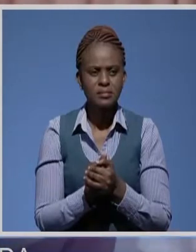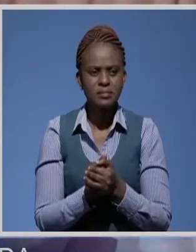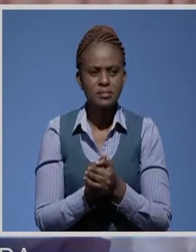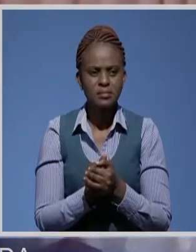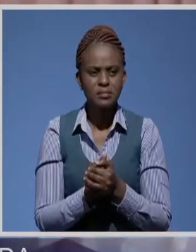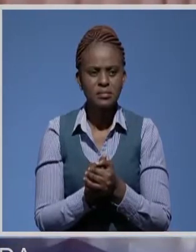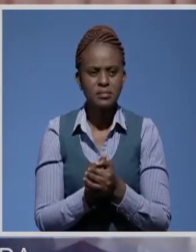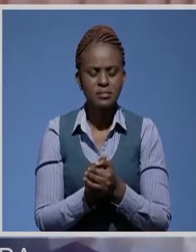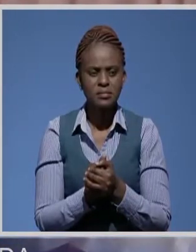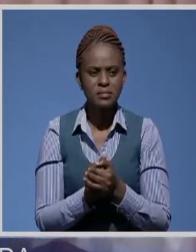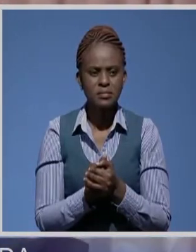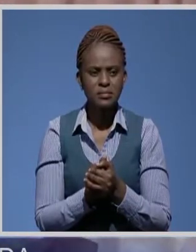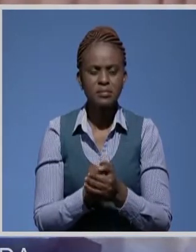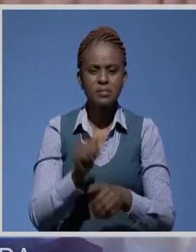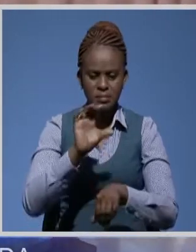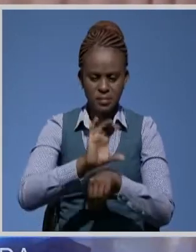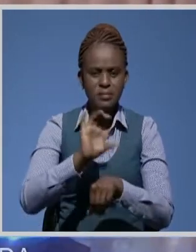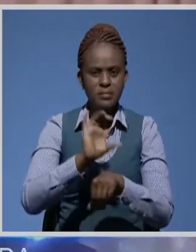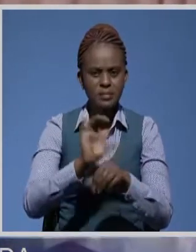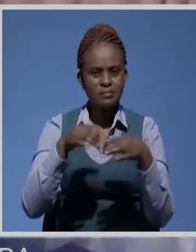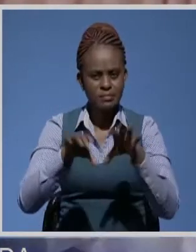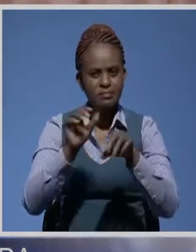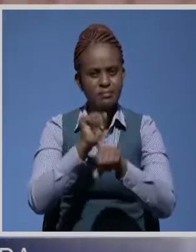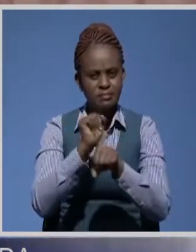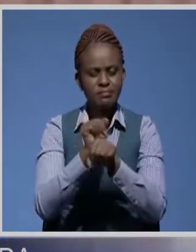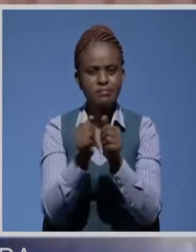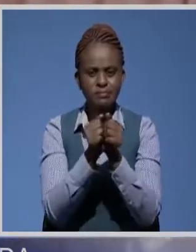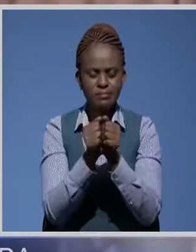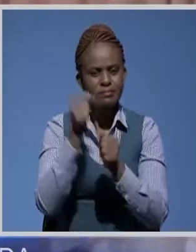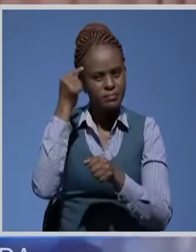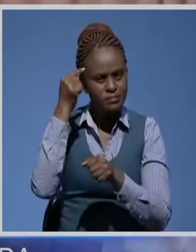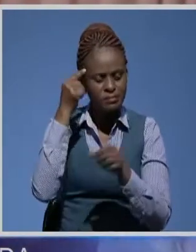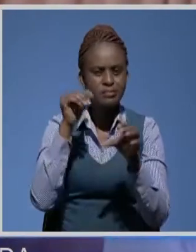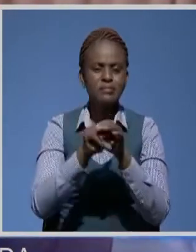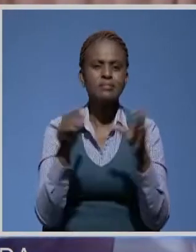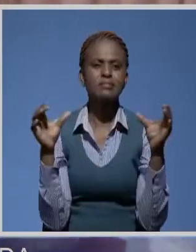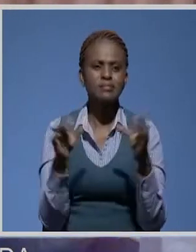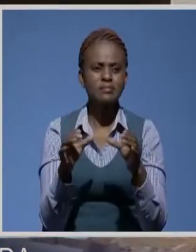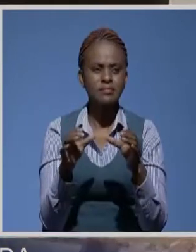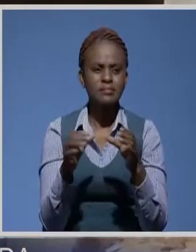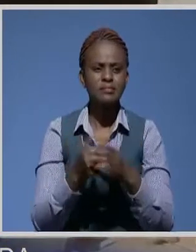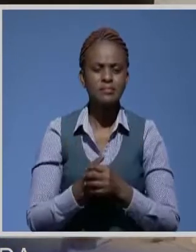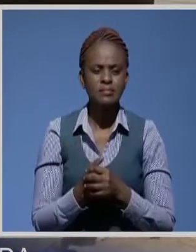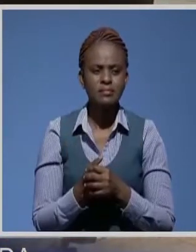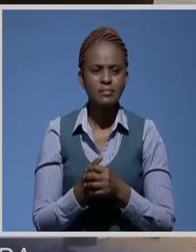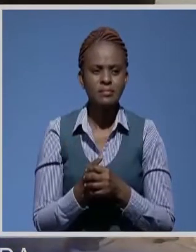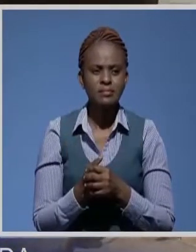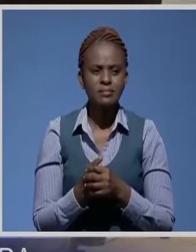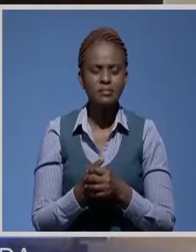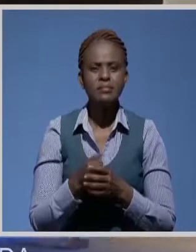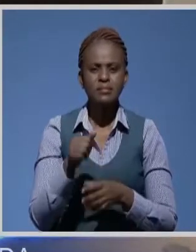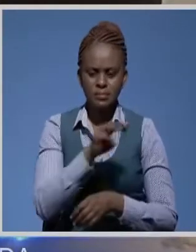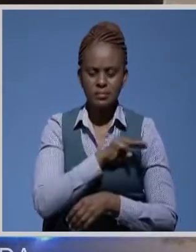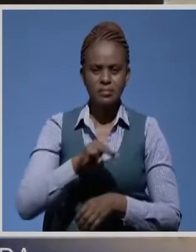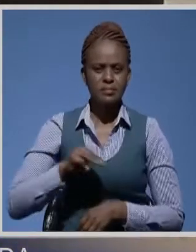I am appealing to the church to continue working with government in order to bring development to communities. The Chongwe lawmaker